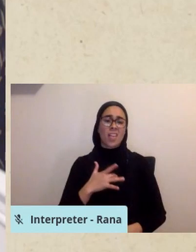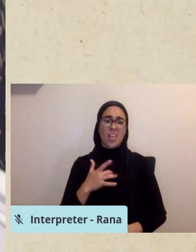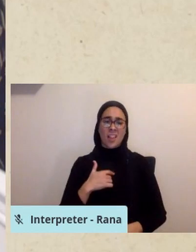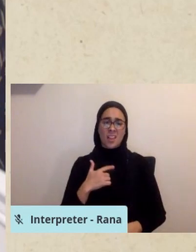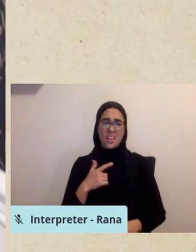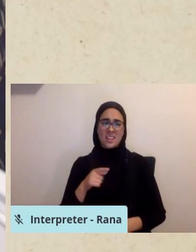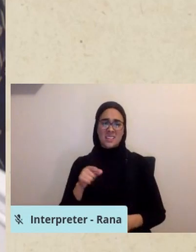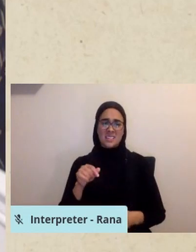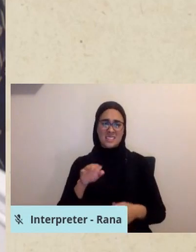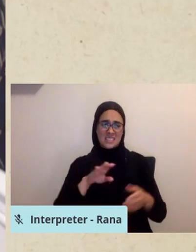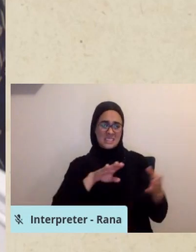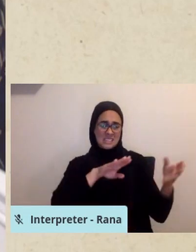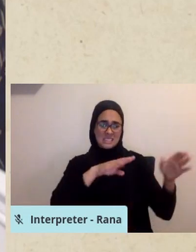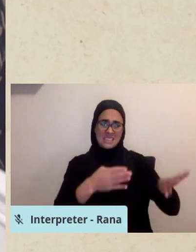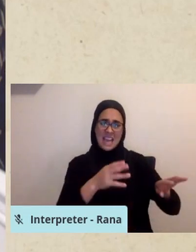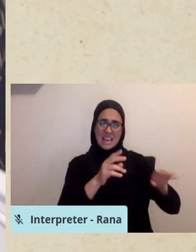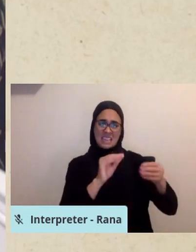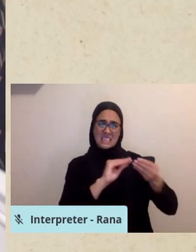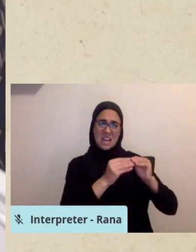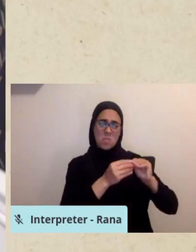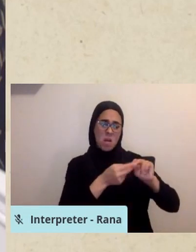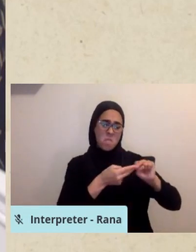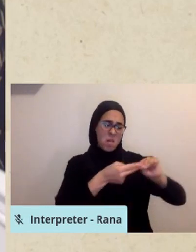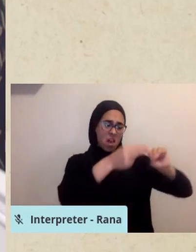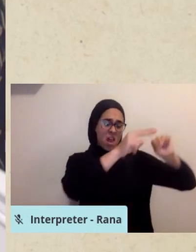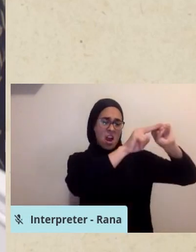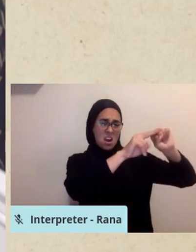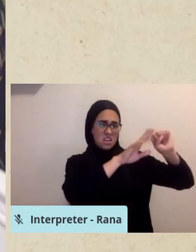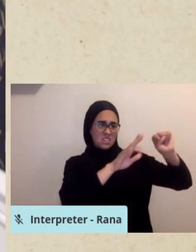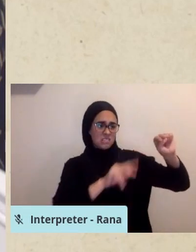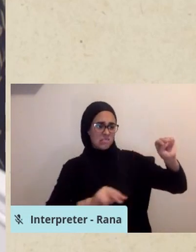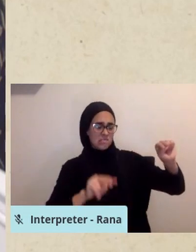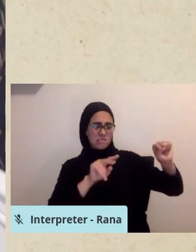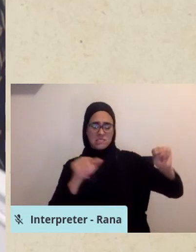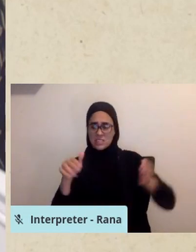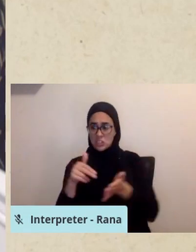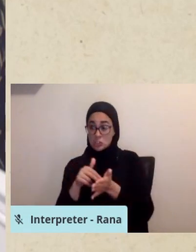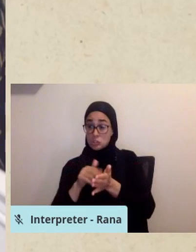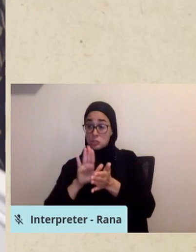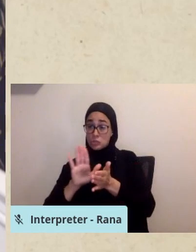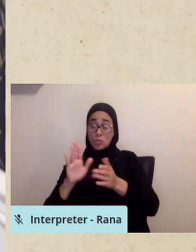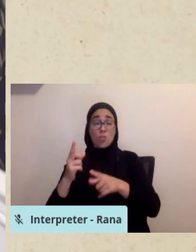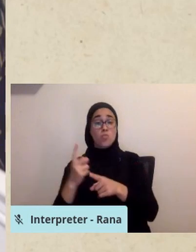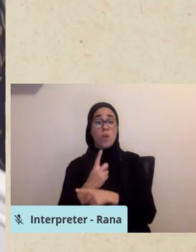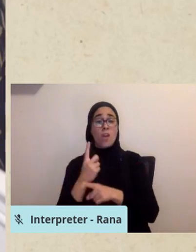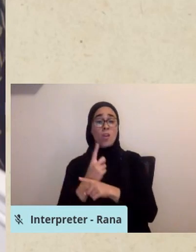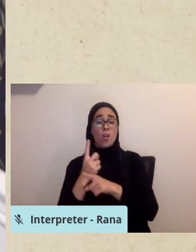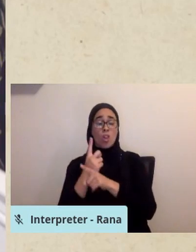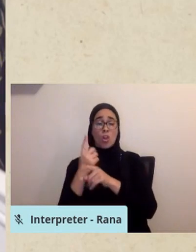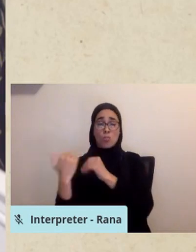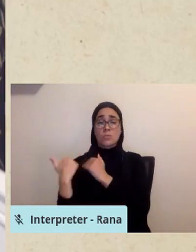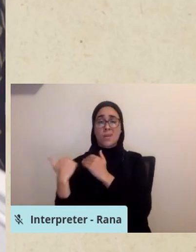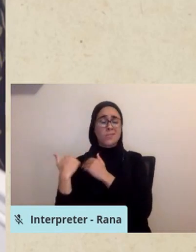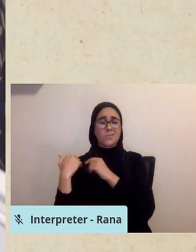dead seem to pile up and care providers couldn't navigate and perform their daily routine or the regular routine. sorry.